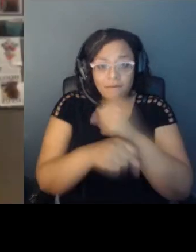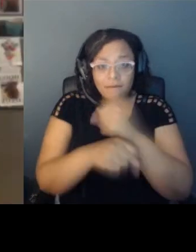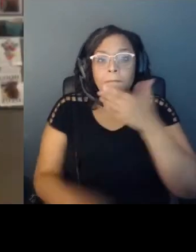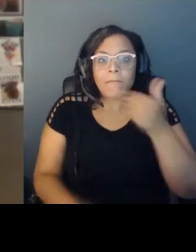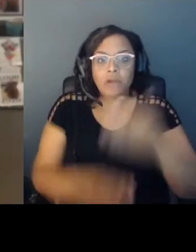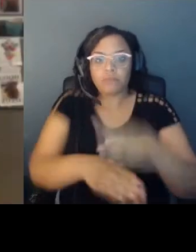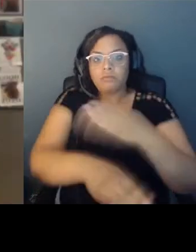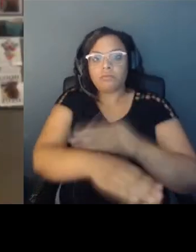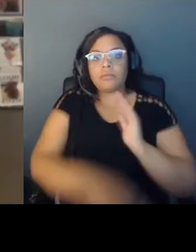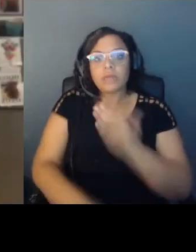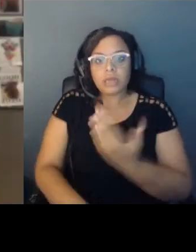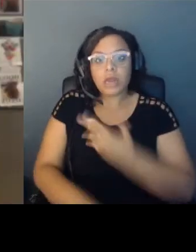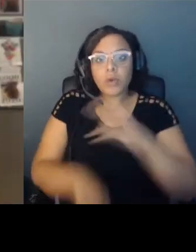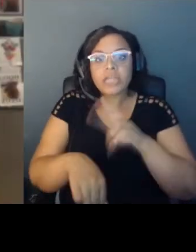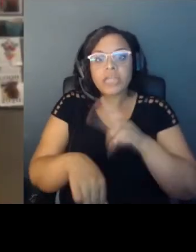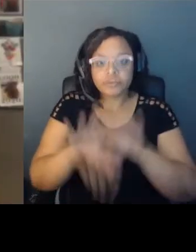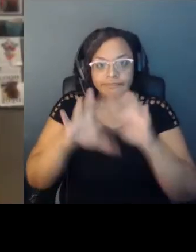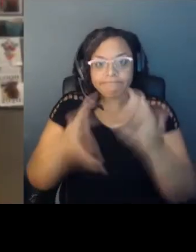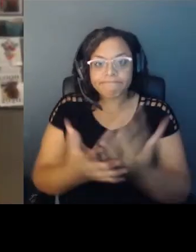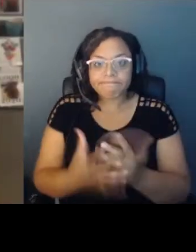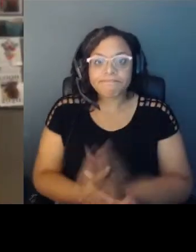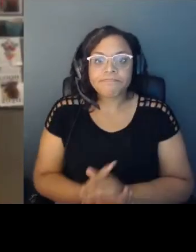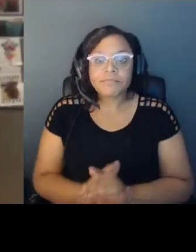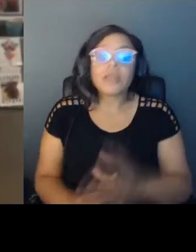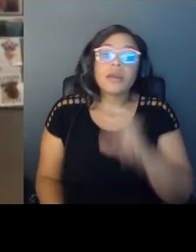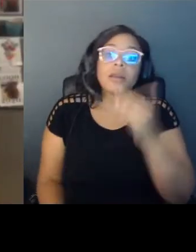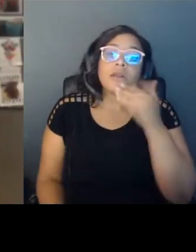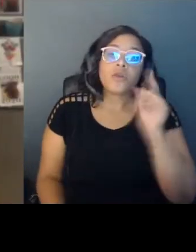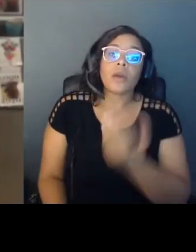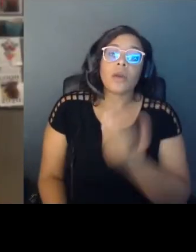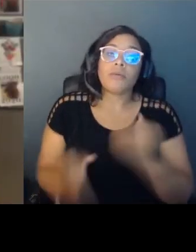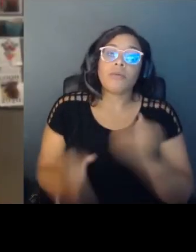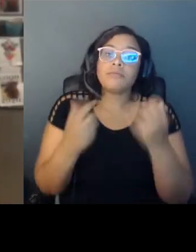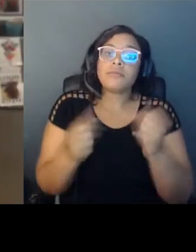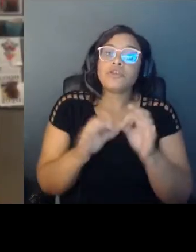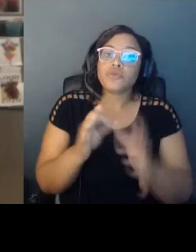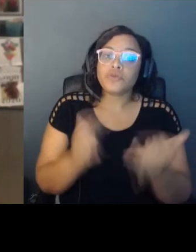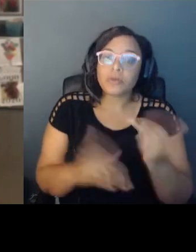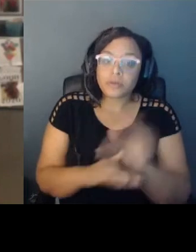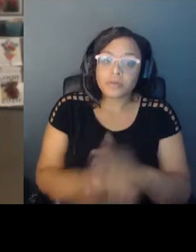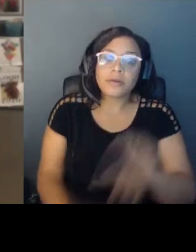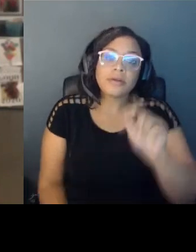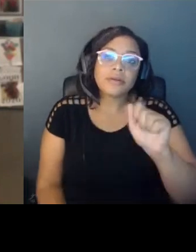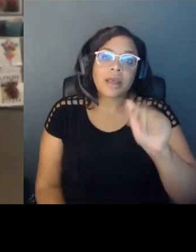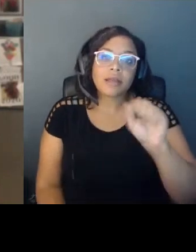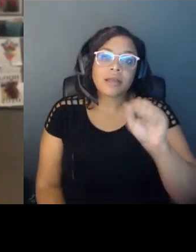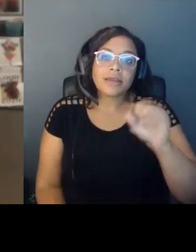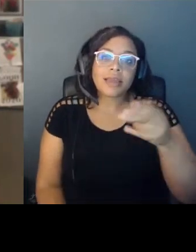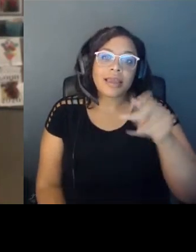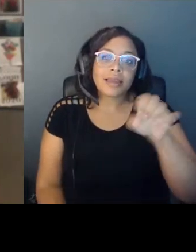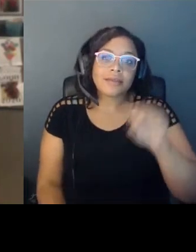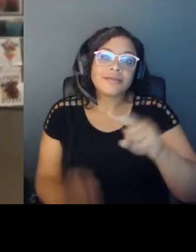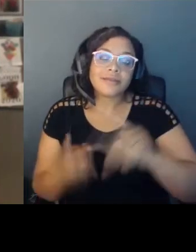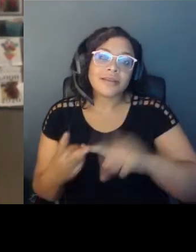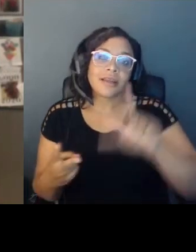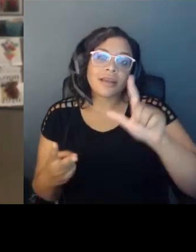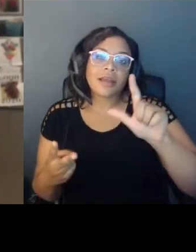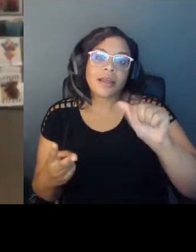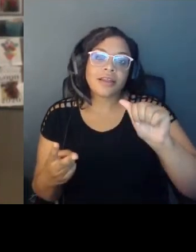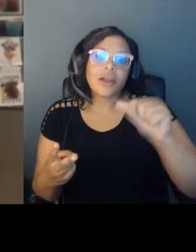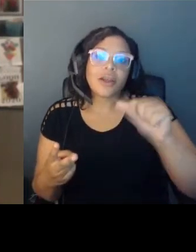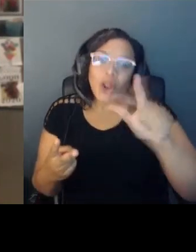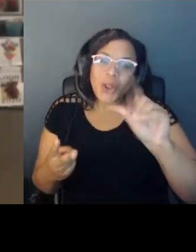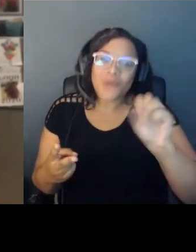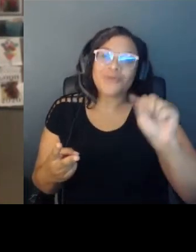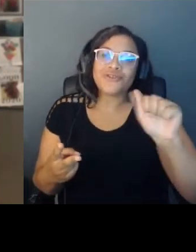And thank you to our sign language interpreters for tonight, Telessy Haynes and LaShonda Lowe. And now I'm